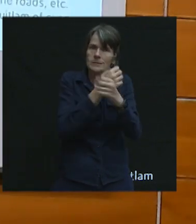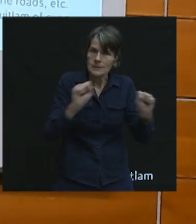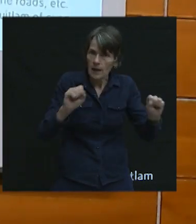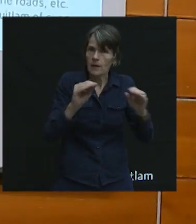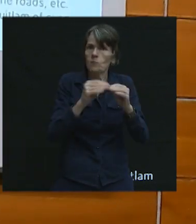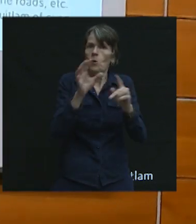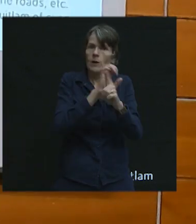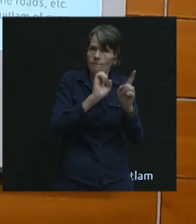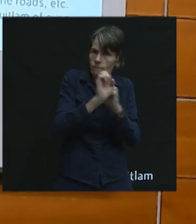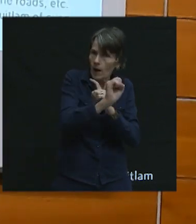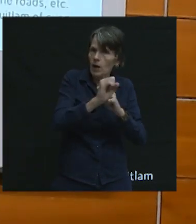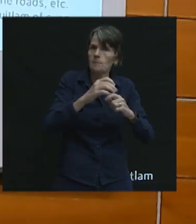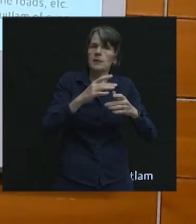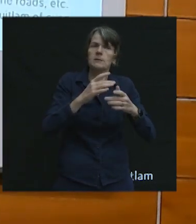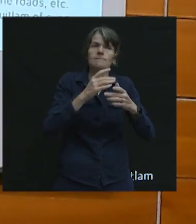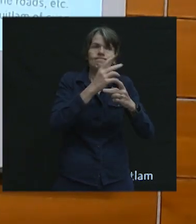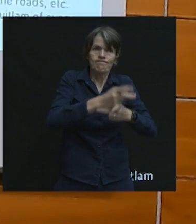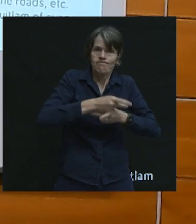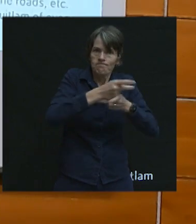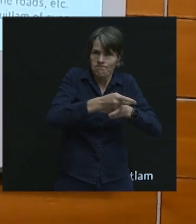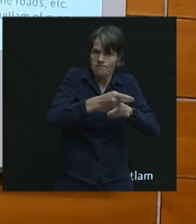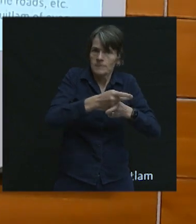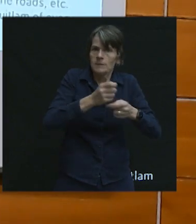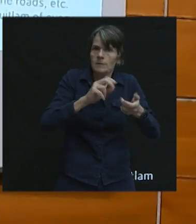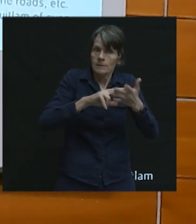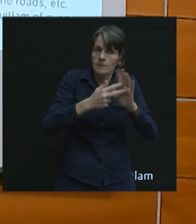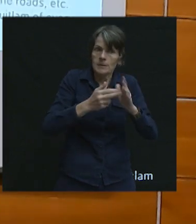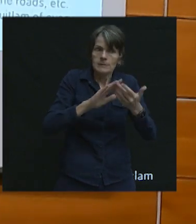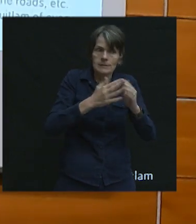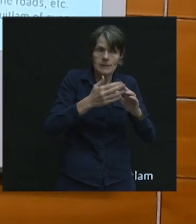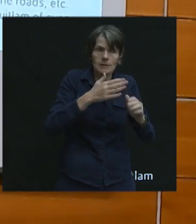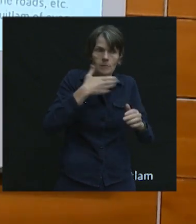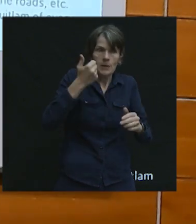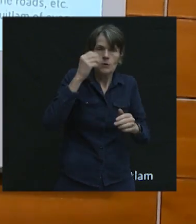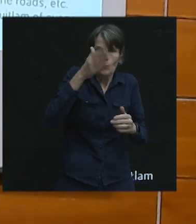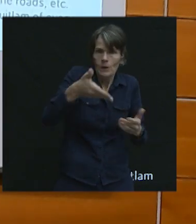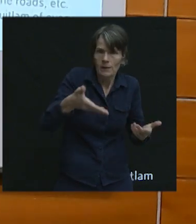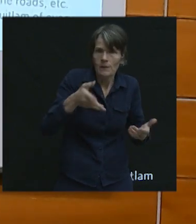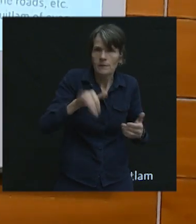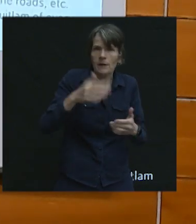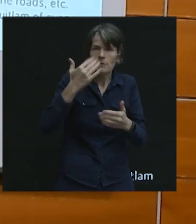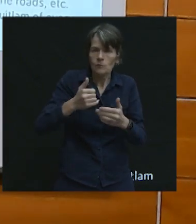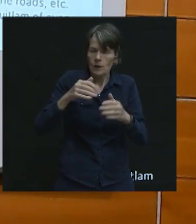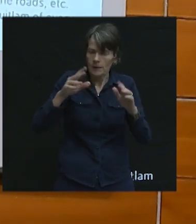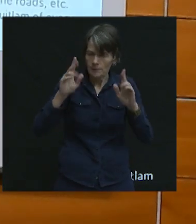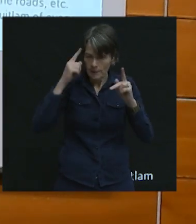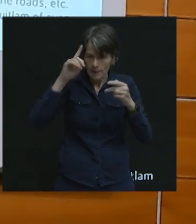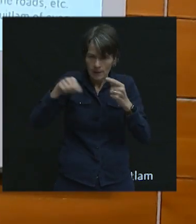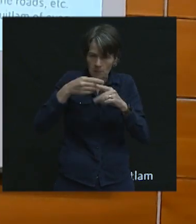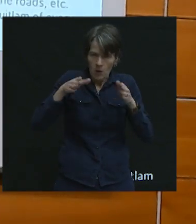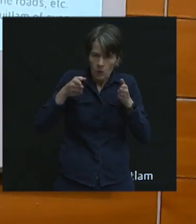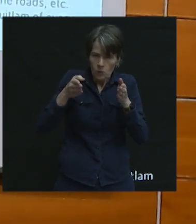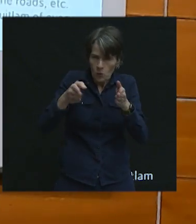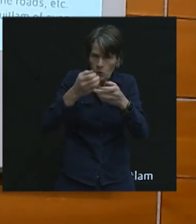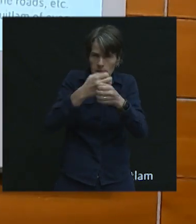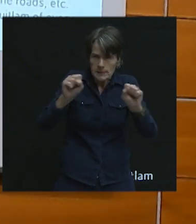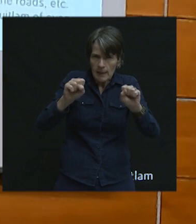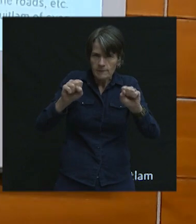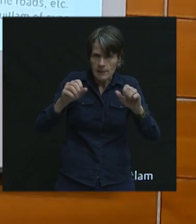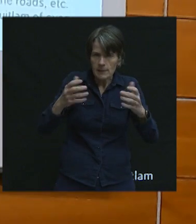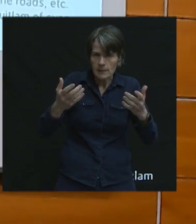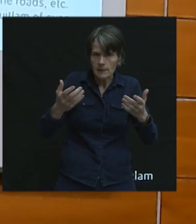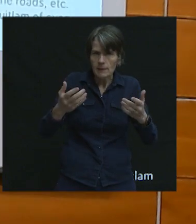and more liveable also make it safer. And so, that's partially why we're doing the road safety strategy at the same time as the strategic